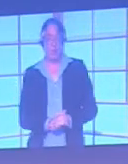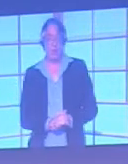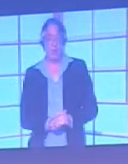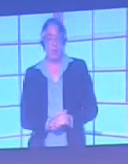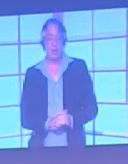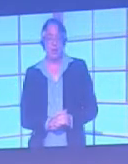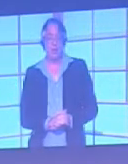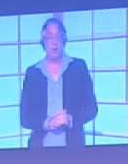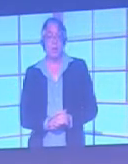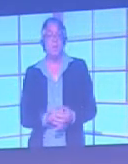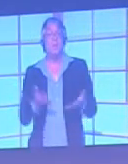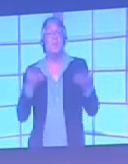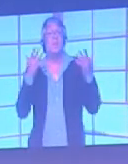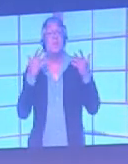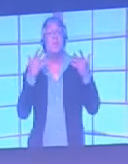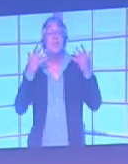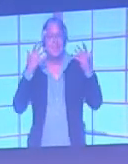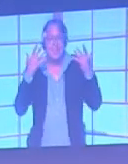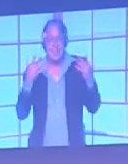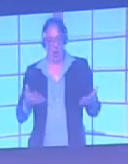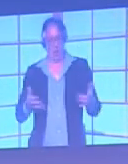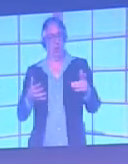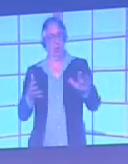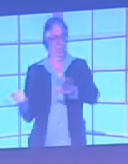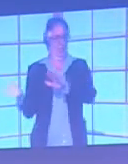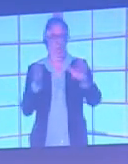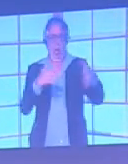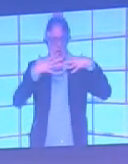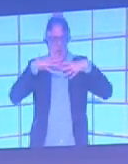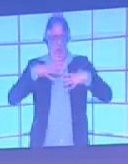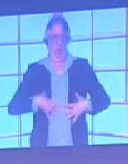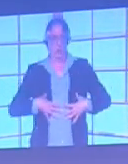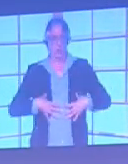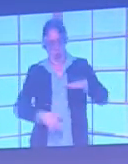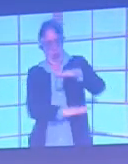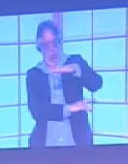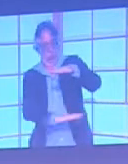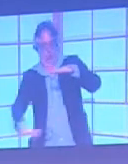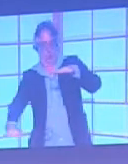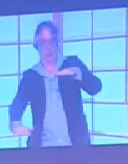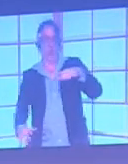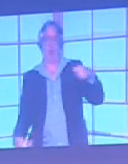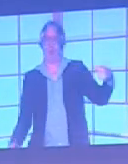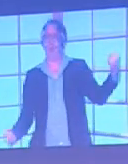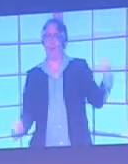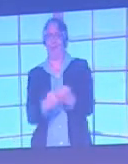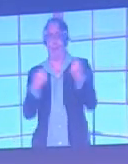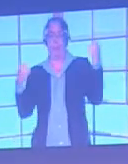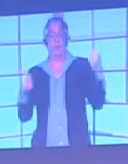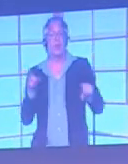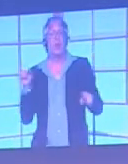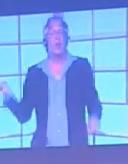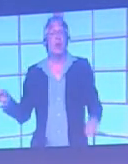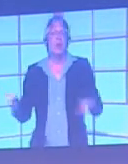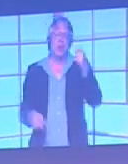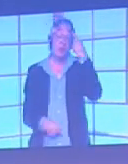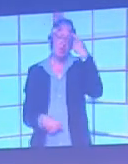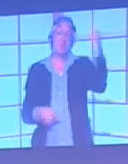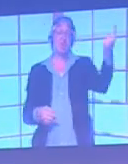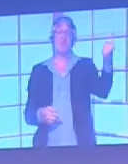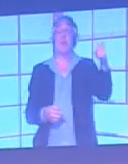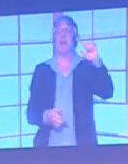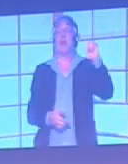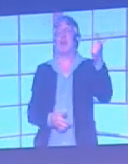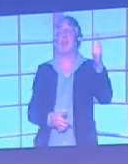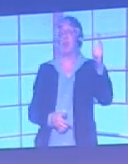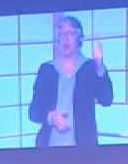Now let's look at kit clash against background surface. Here we have the infamous Liverpool against Ludogratz match from the Champions